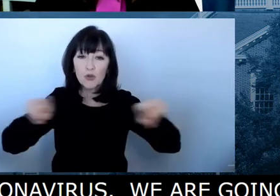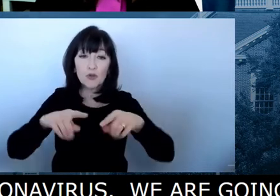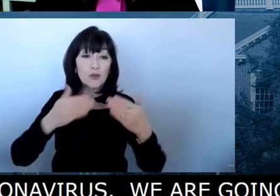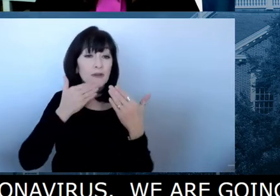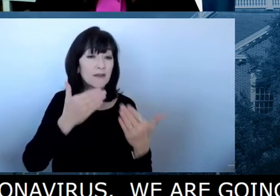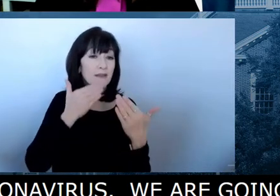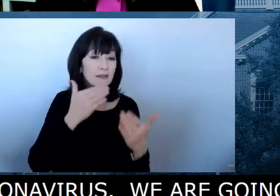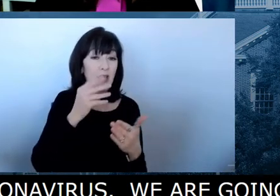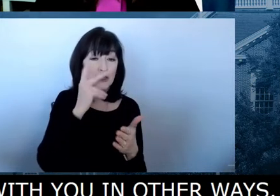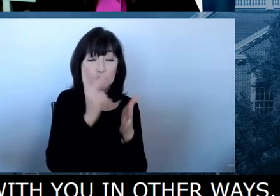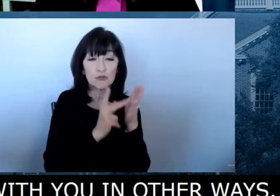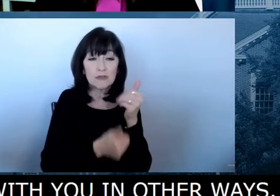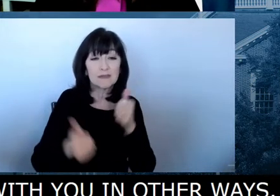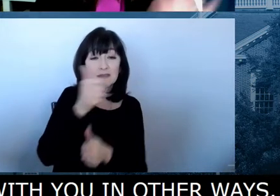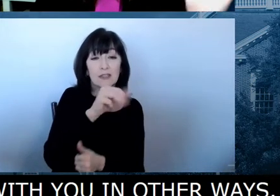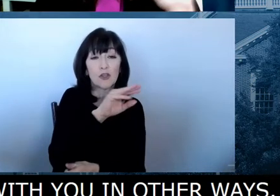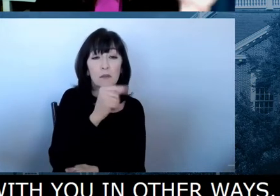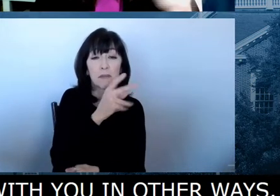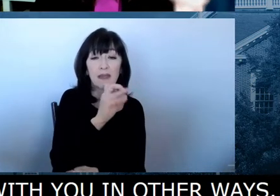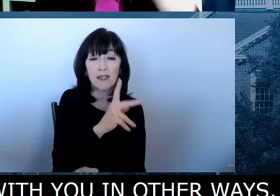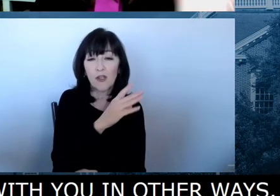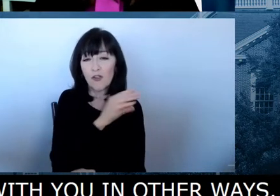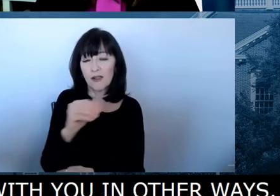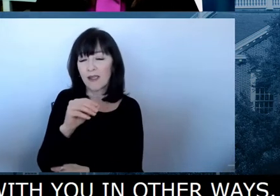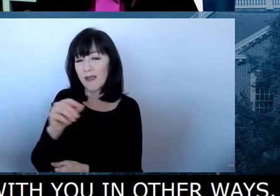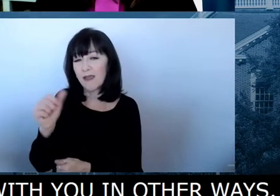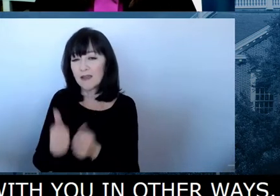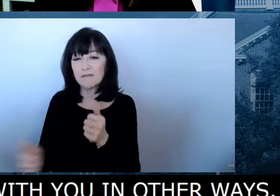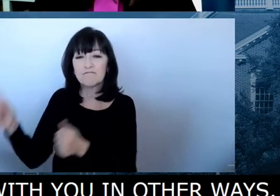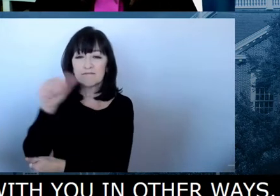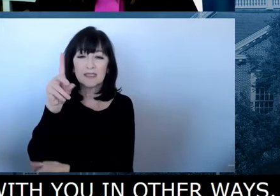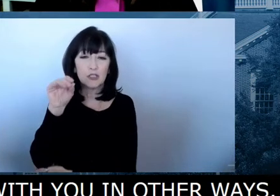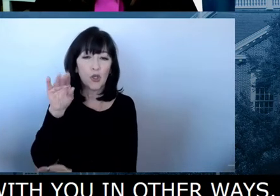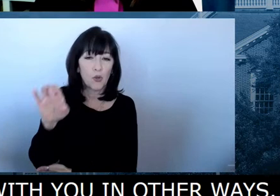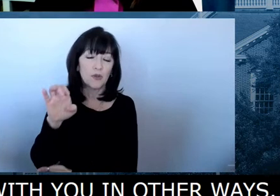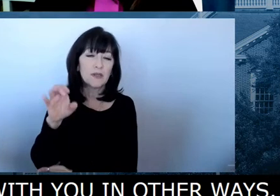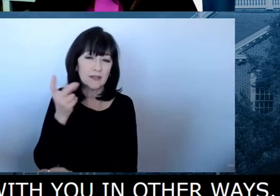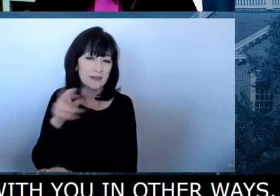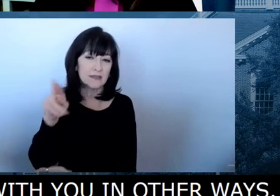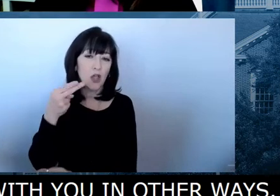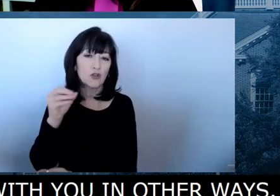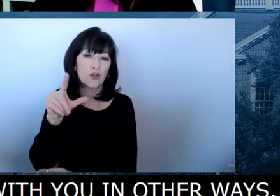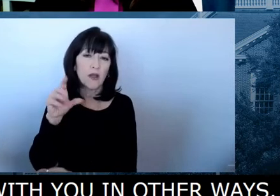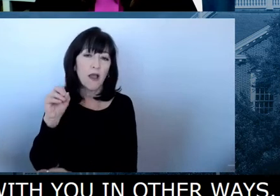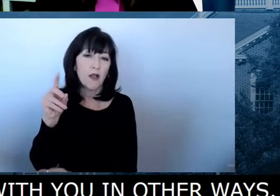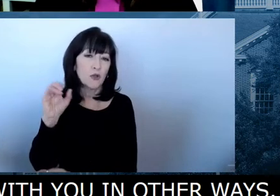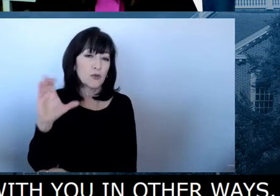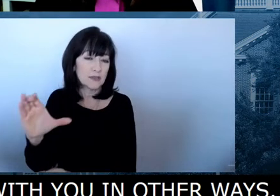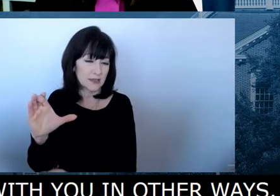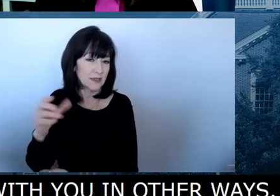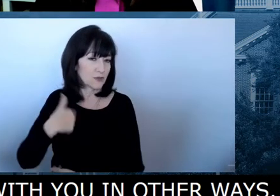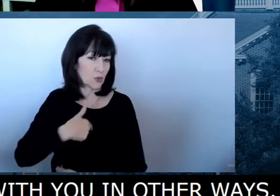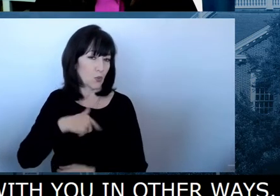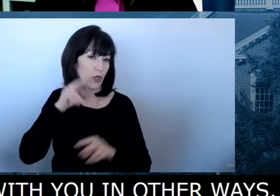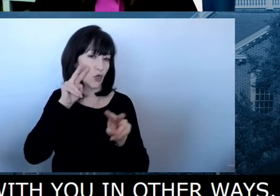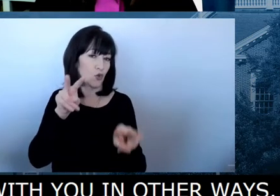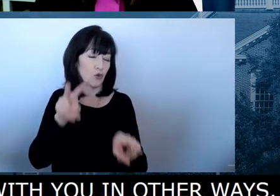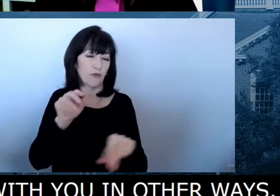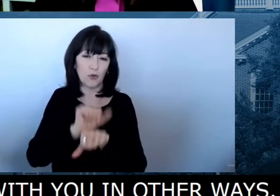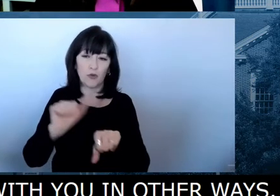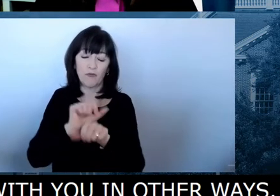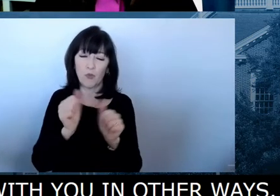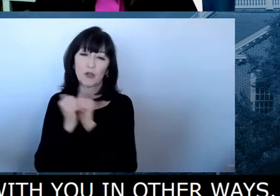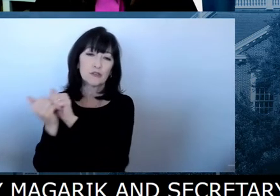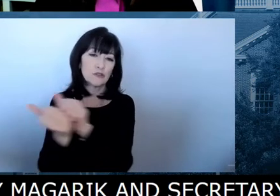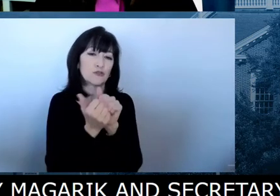McGarrick, uh, Secretary McGarrick for what you do in your respective agencies. So we look forward to getting better every day.